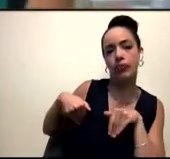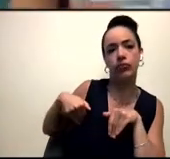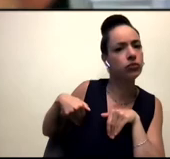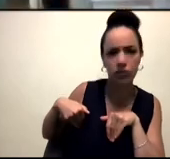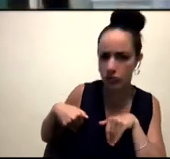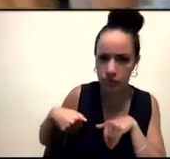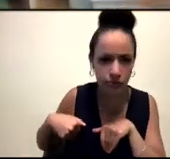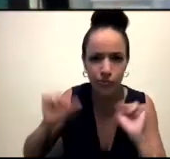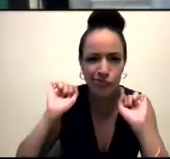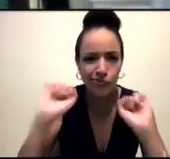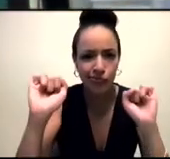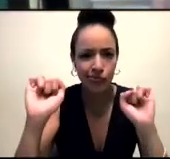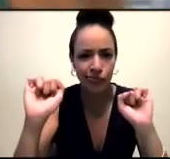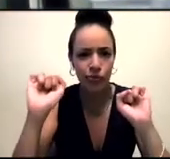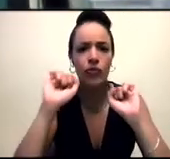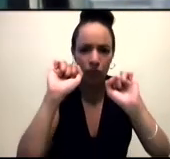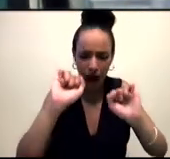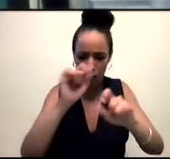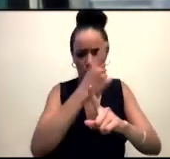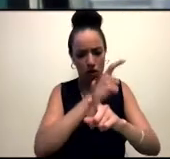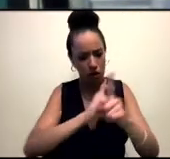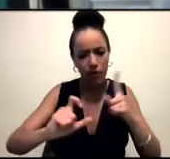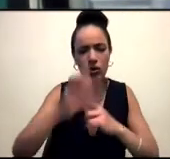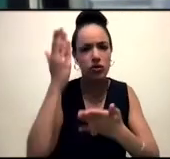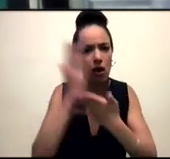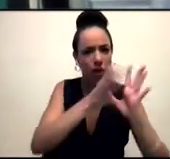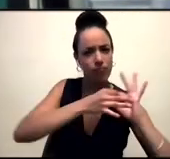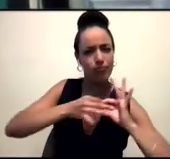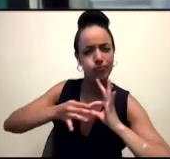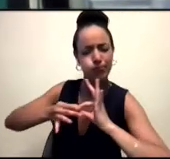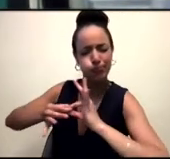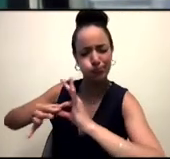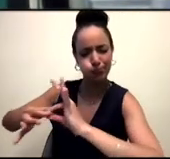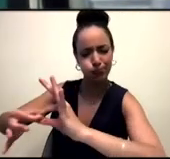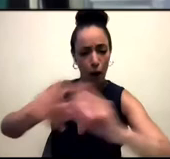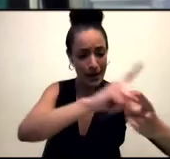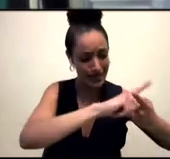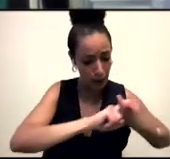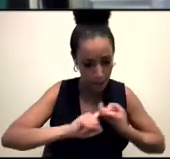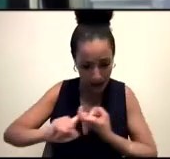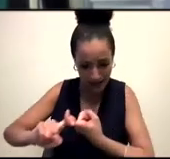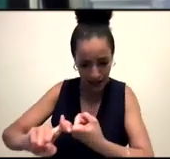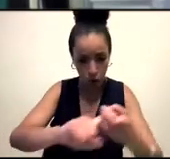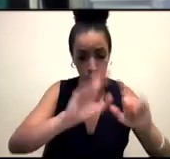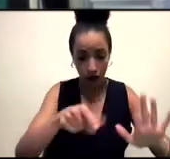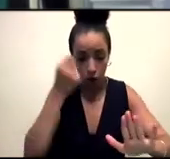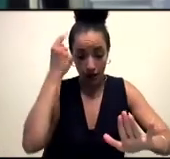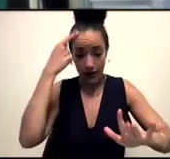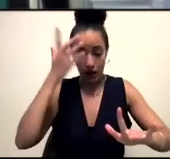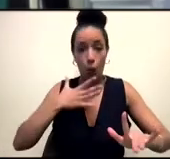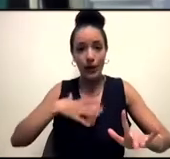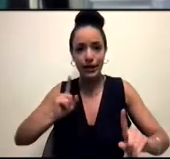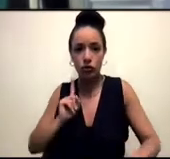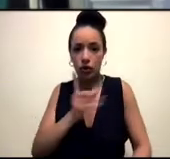interdependent our communities are, we really need to understand that. And we really need to show up with the humility to learn,